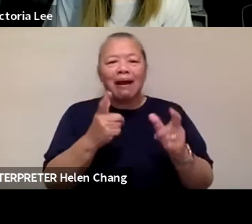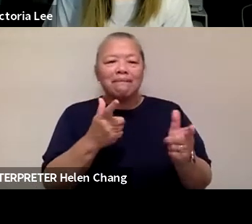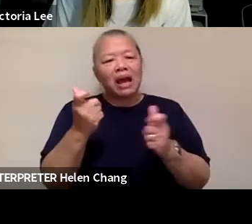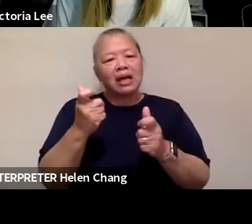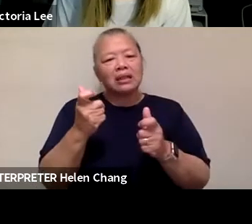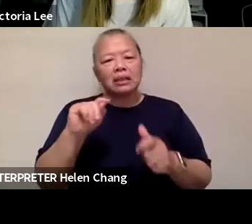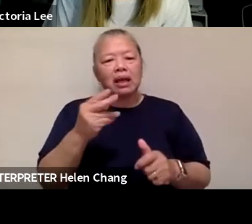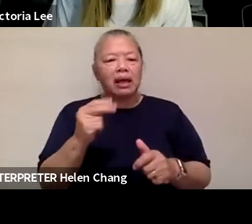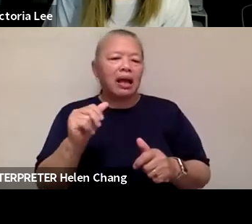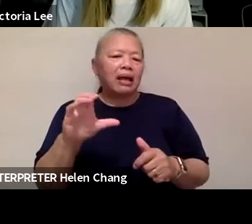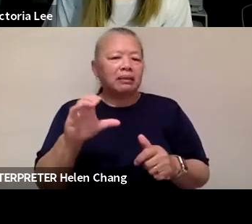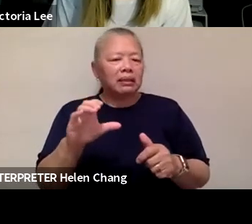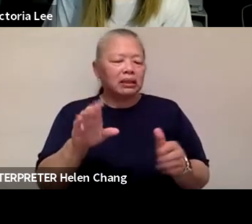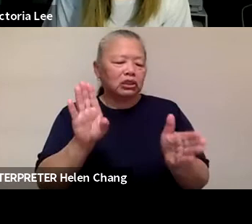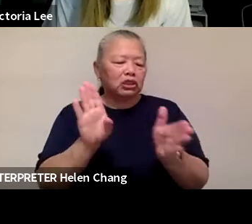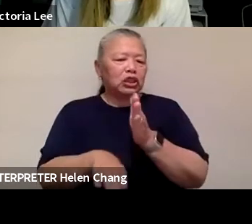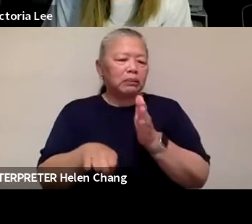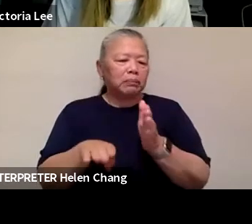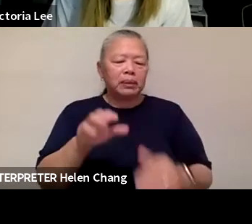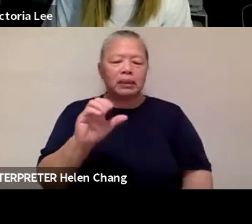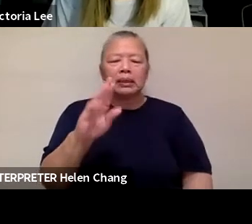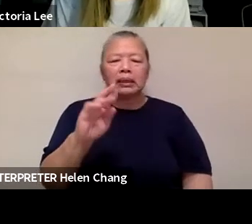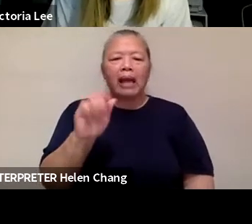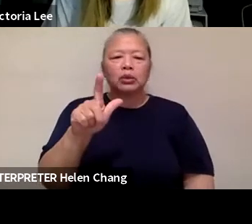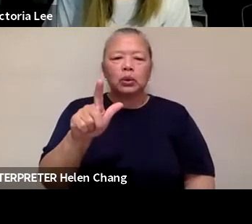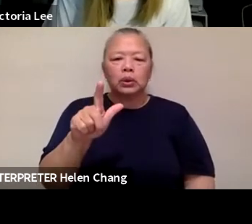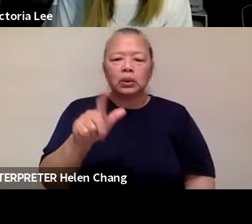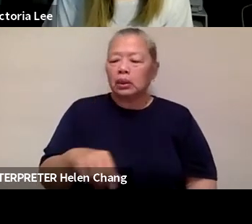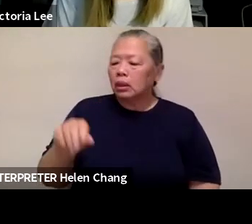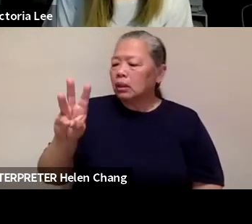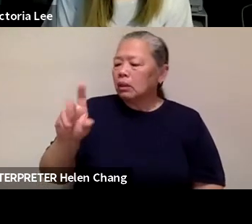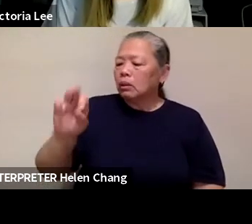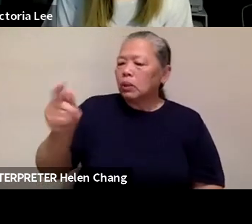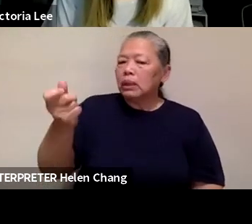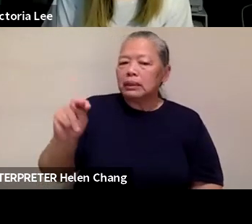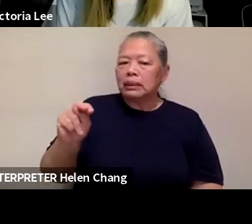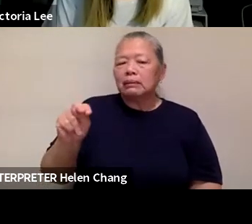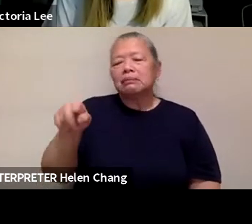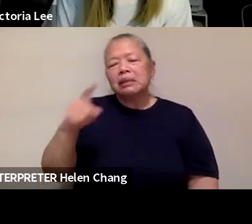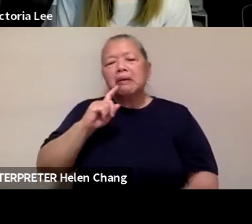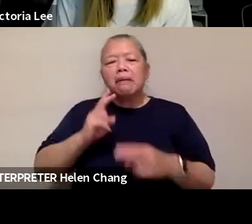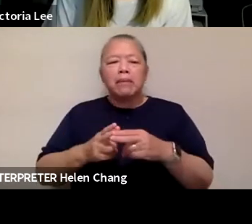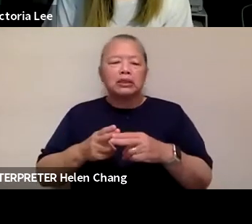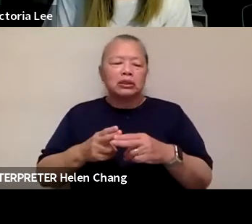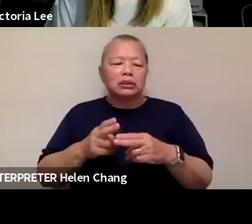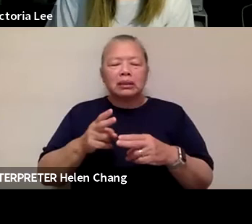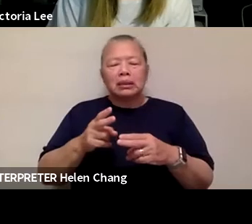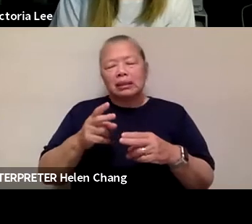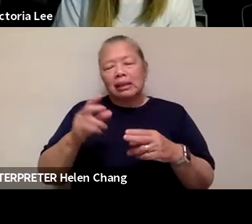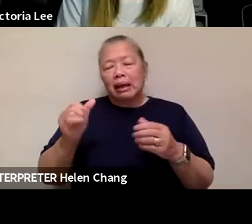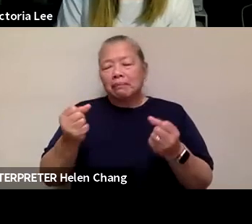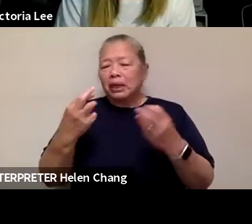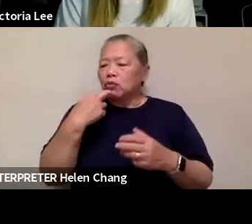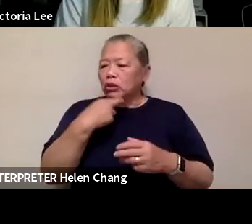cheap, casual. And, you know, Wellington's been talking a lot about volume and how a lot of these restaurants require volume to